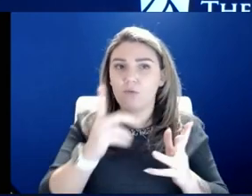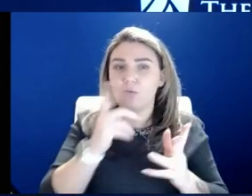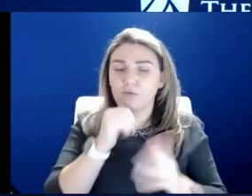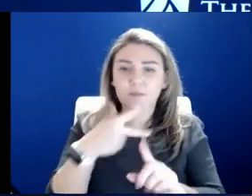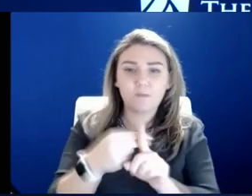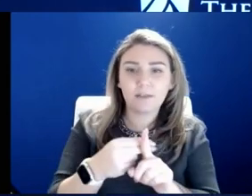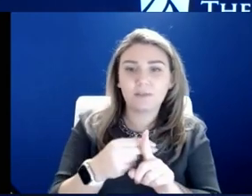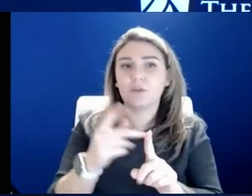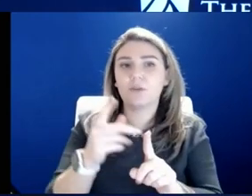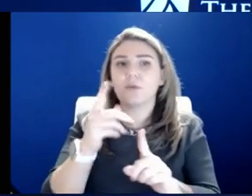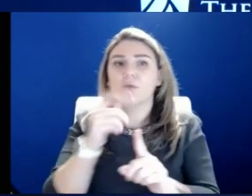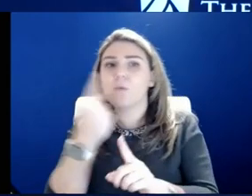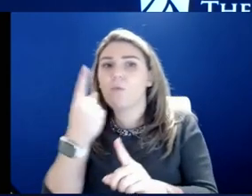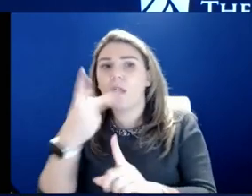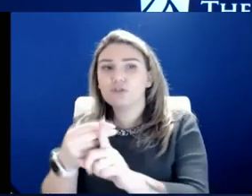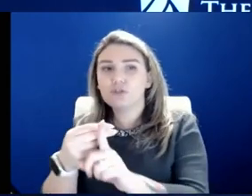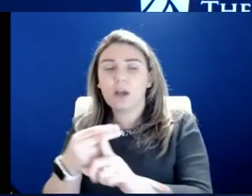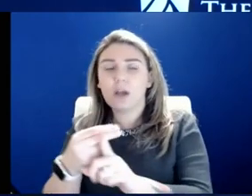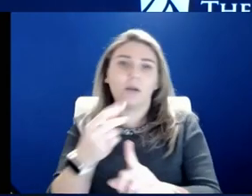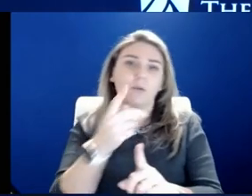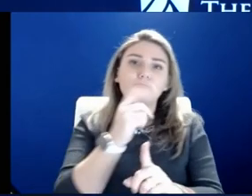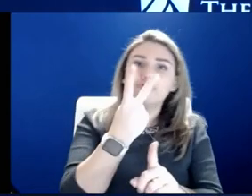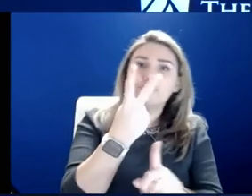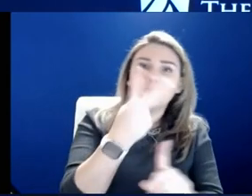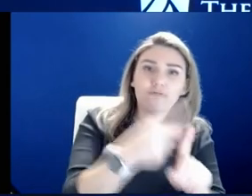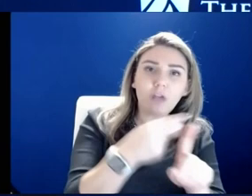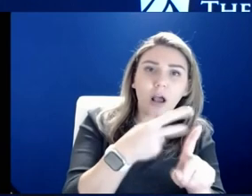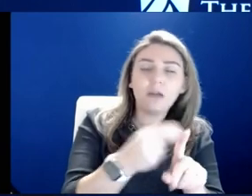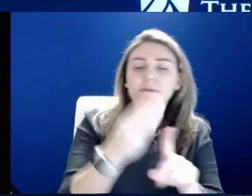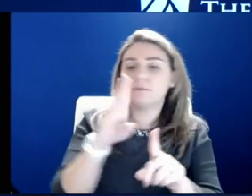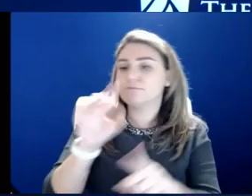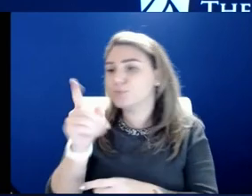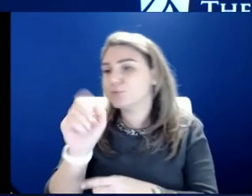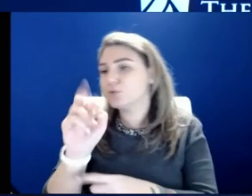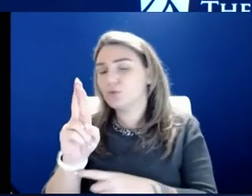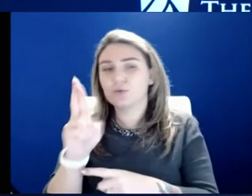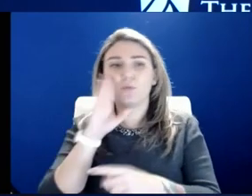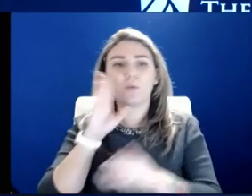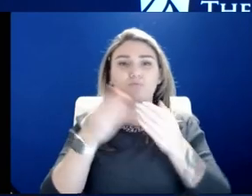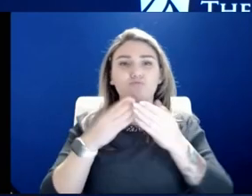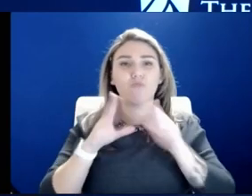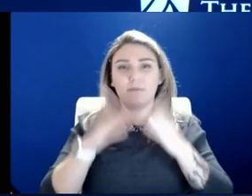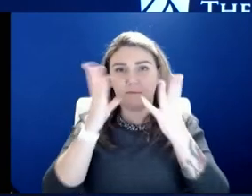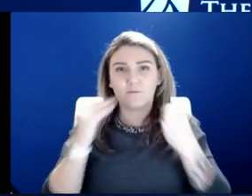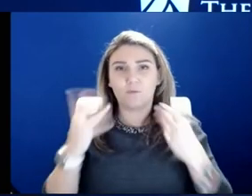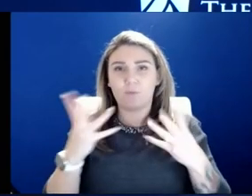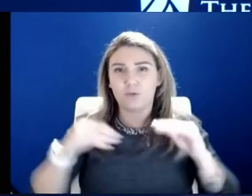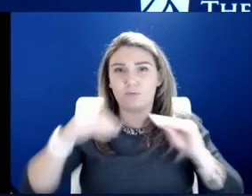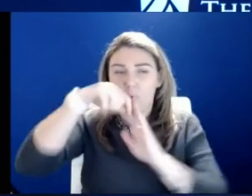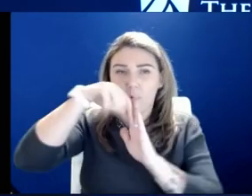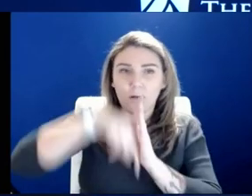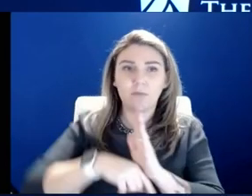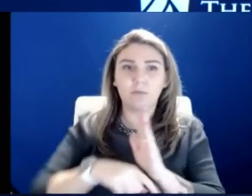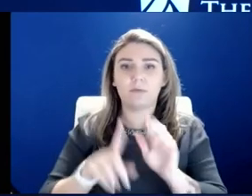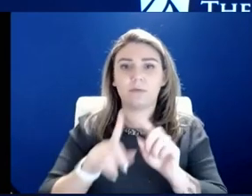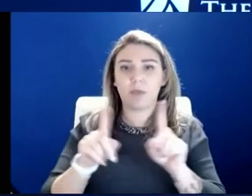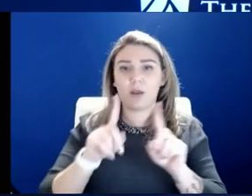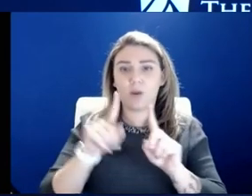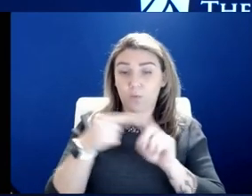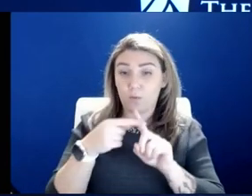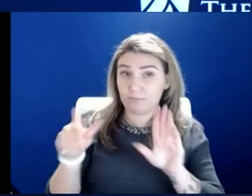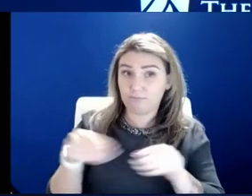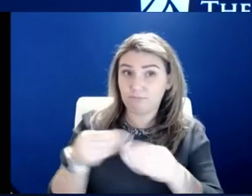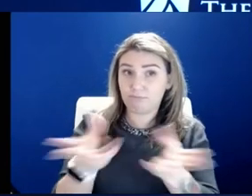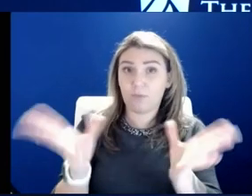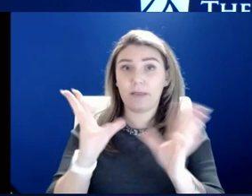one shot, who had two shot, who's had the booster, et cetera. And then we'll try and break that information down a little bit more. But when we give you the number, we're